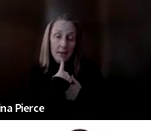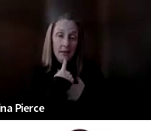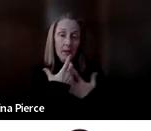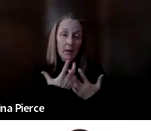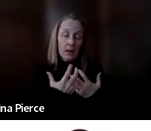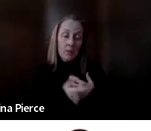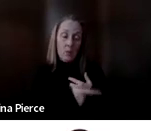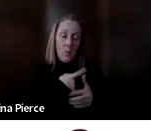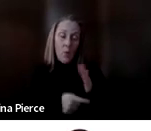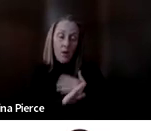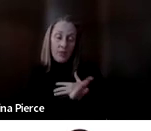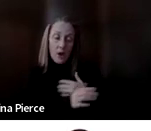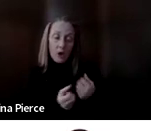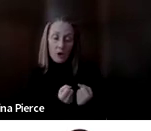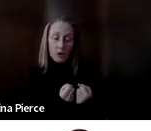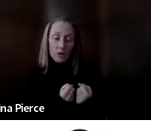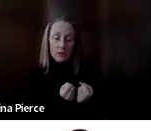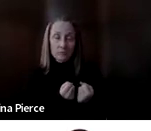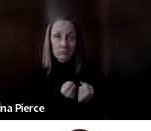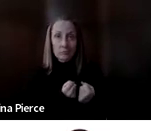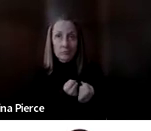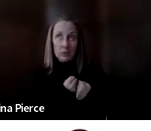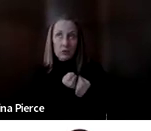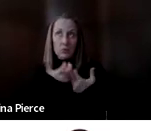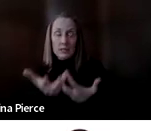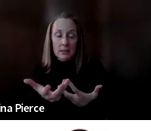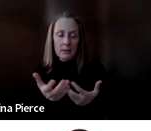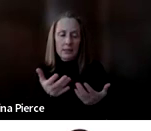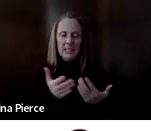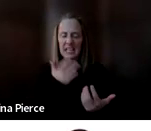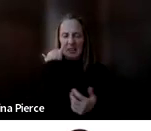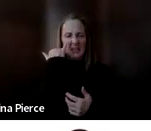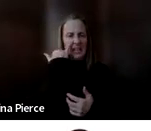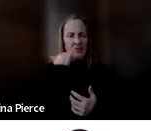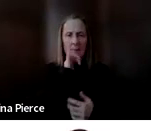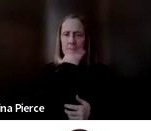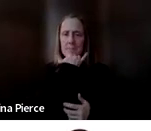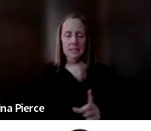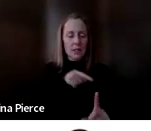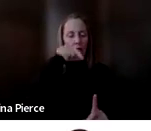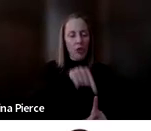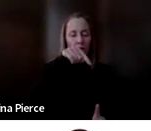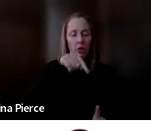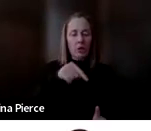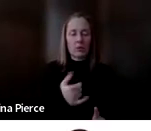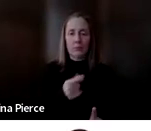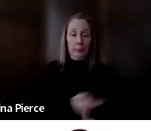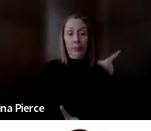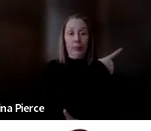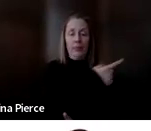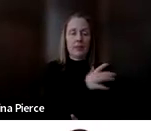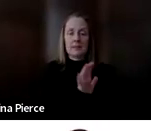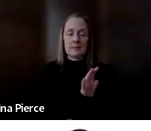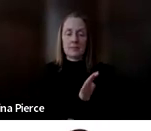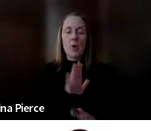even if we think it's a mishit or if they hit a button they didn't mean to on their AAC system. Remembering that all communication has value